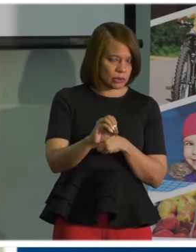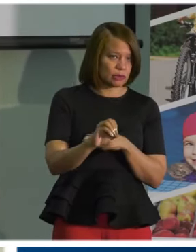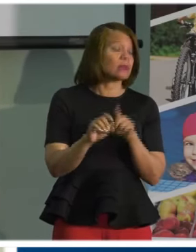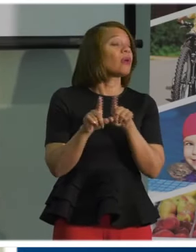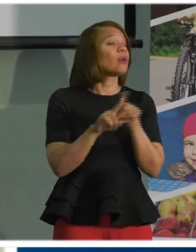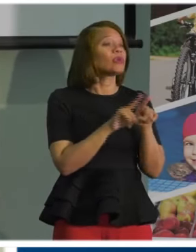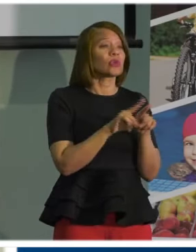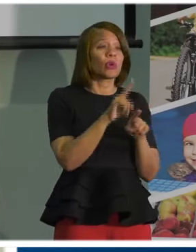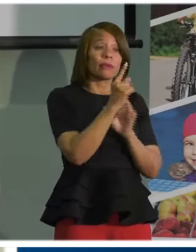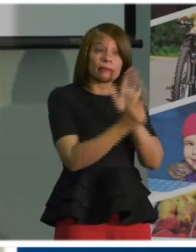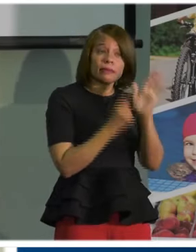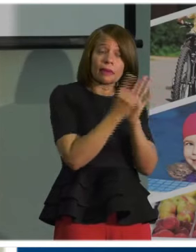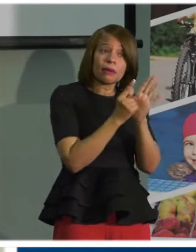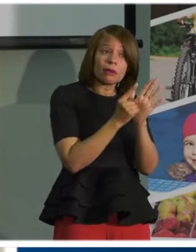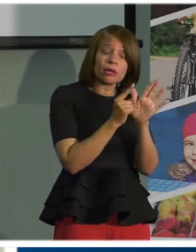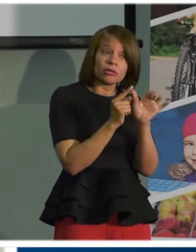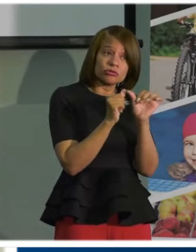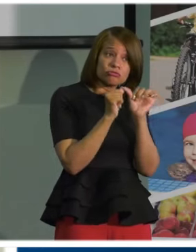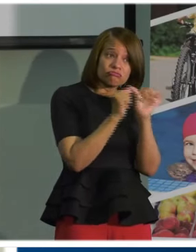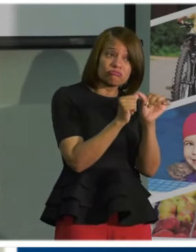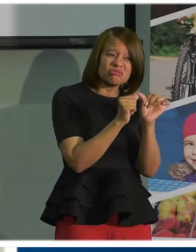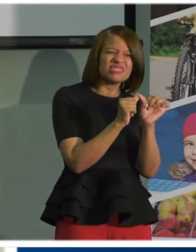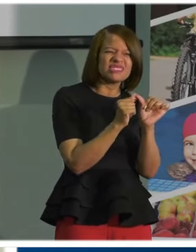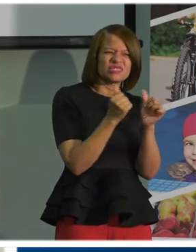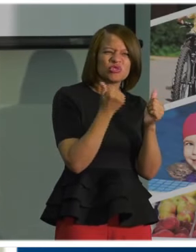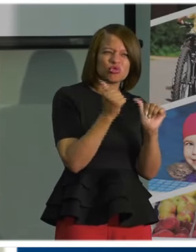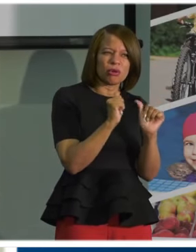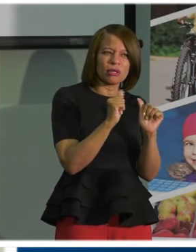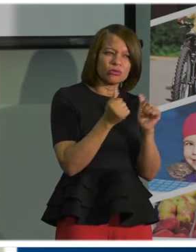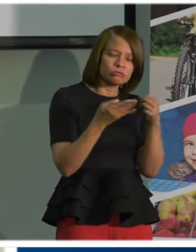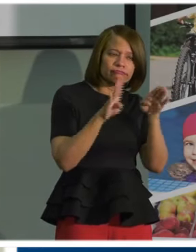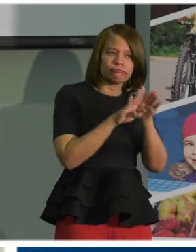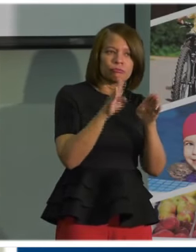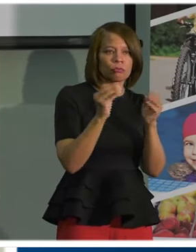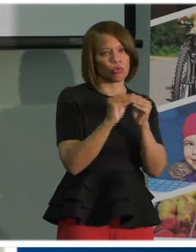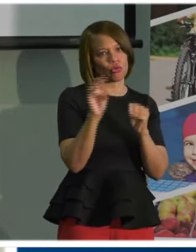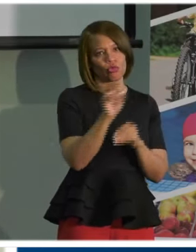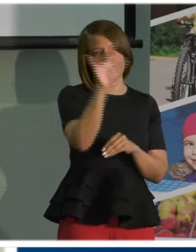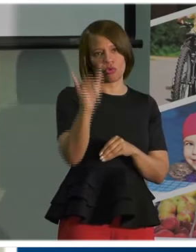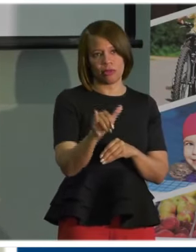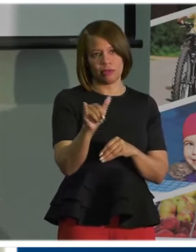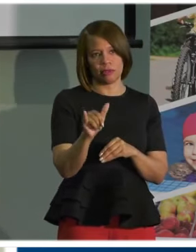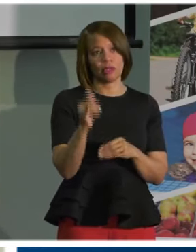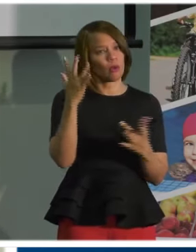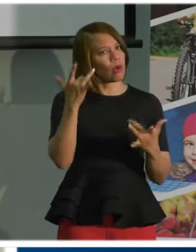in an effort to help us reduce the spread of COVID-19 in our community.